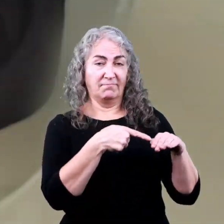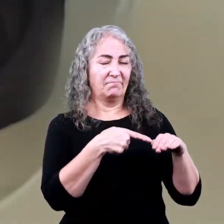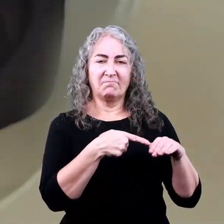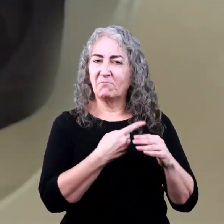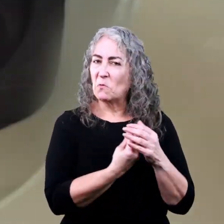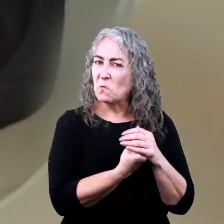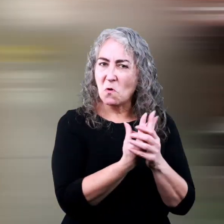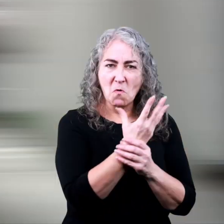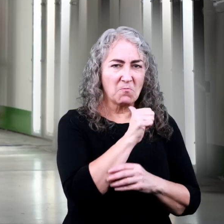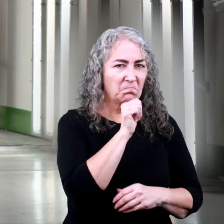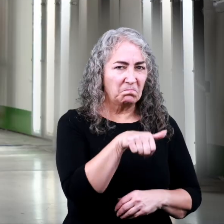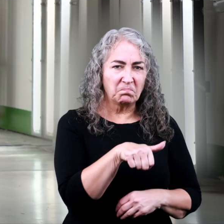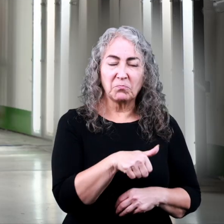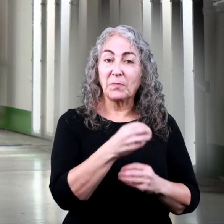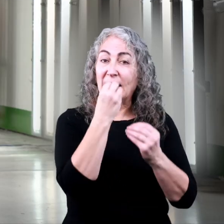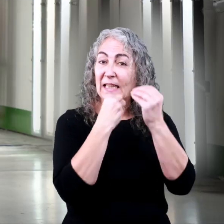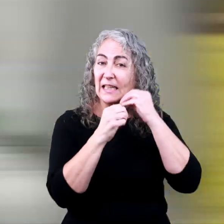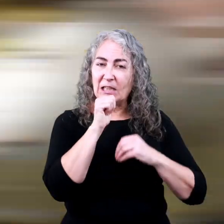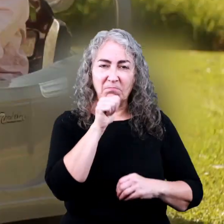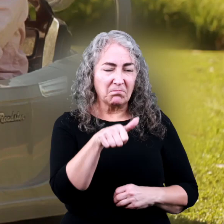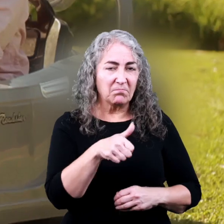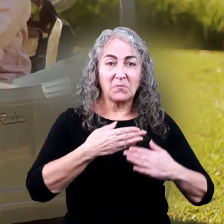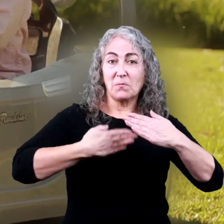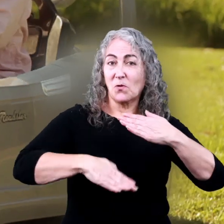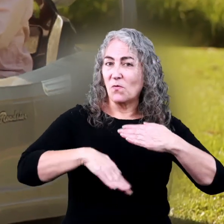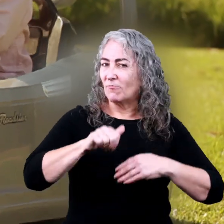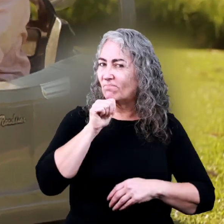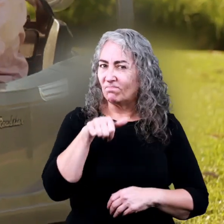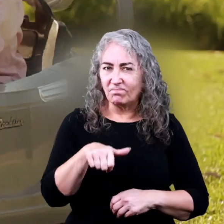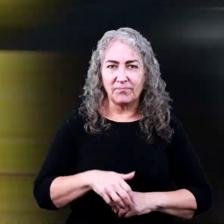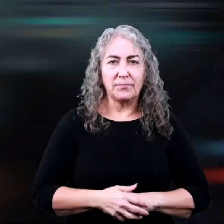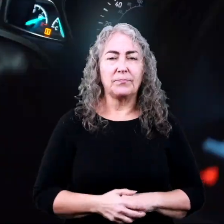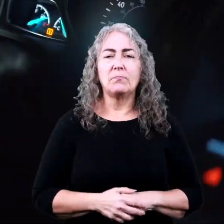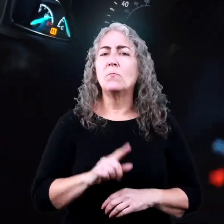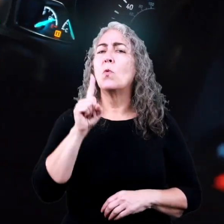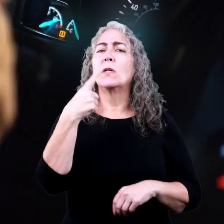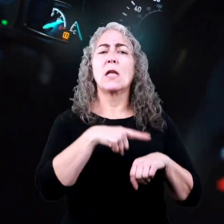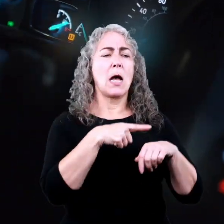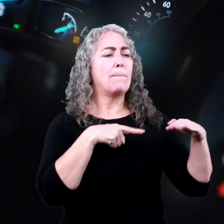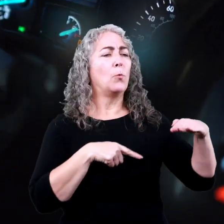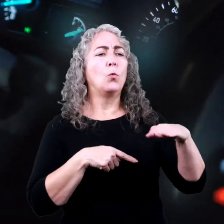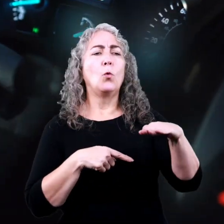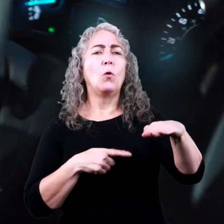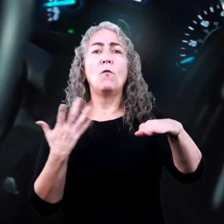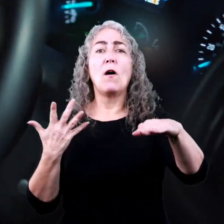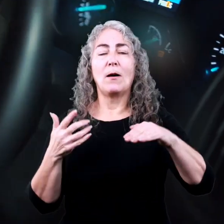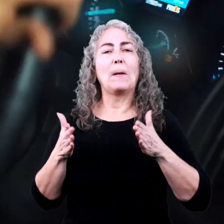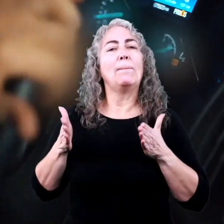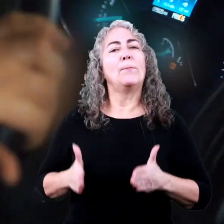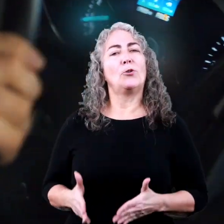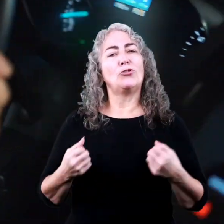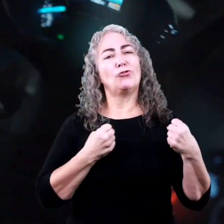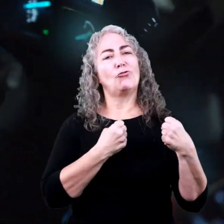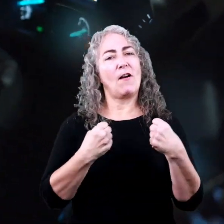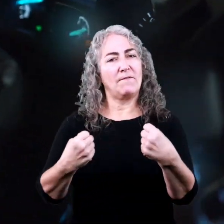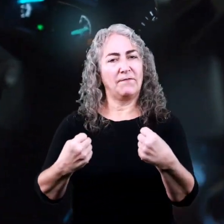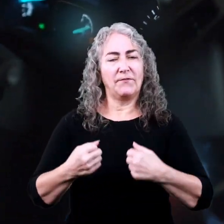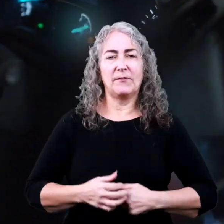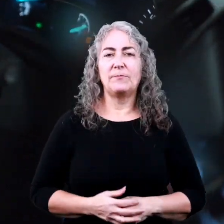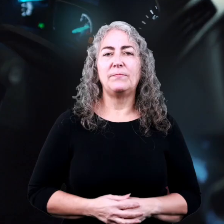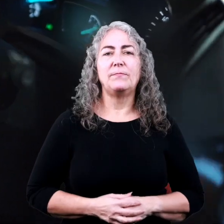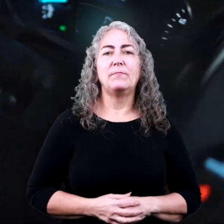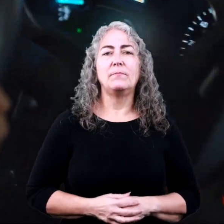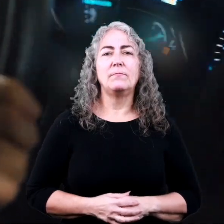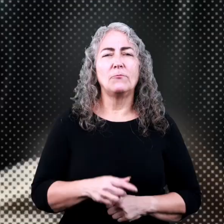does not eat, grow, or reproduce And the only time it moves is if a person